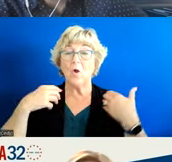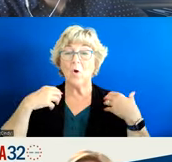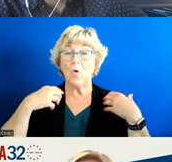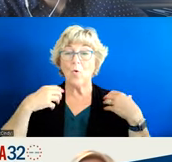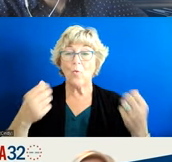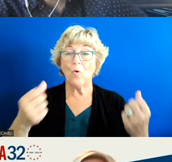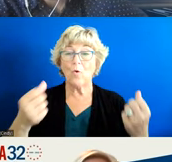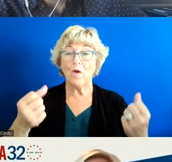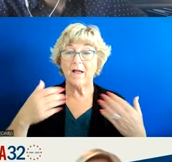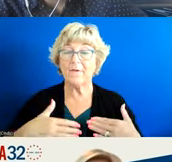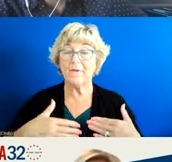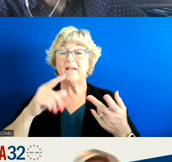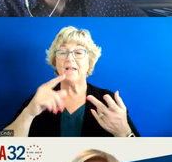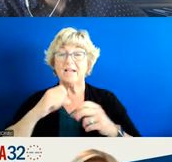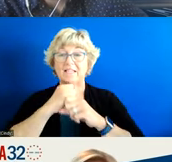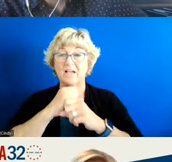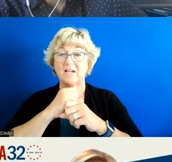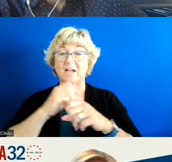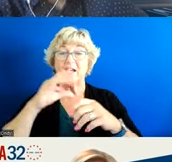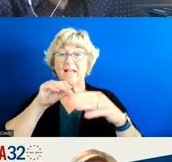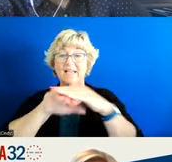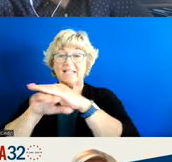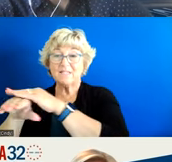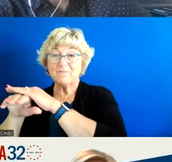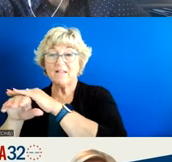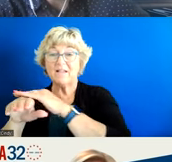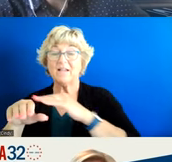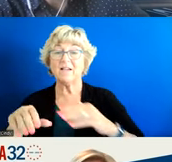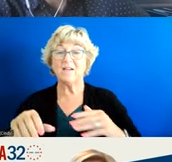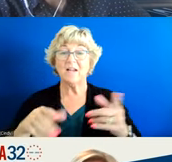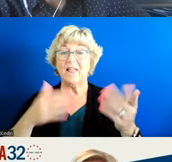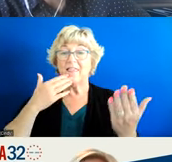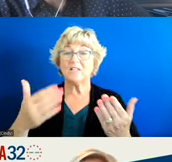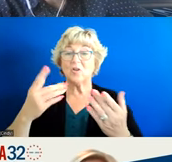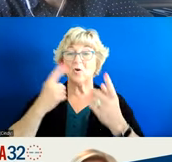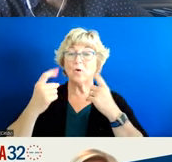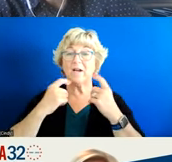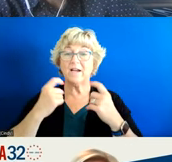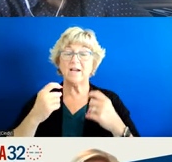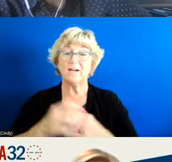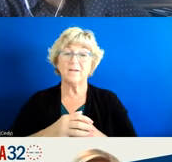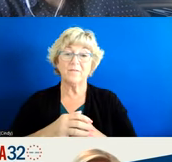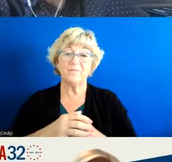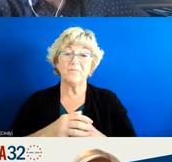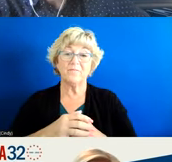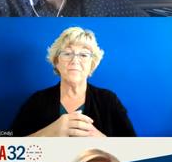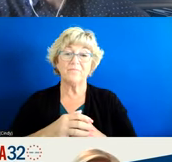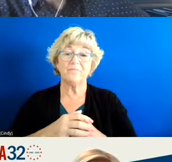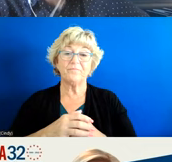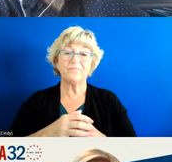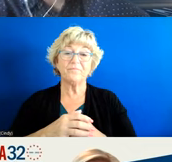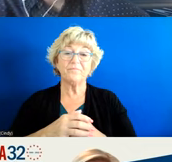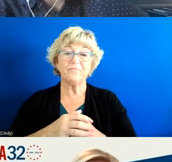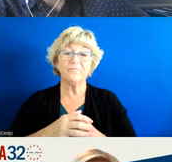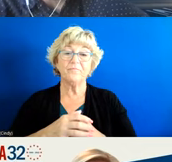or accessibility of environments yeah that's a great question you know we actually were um looking at